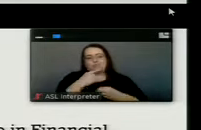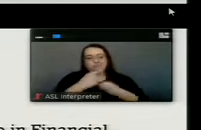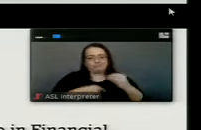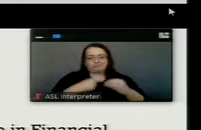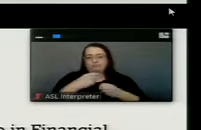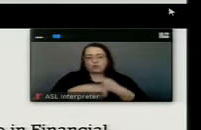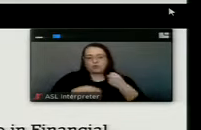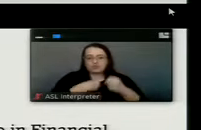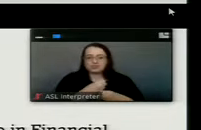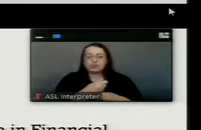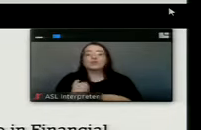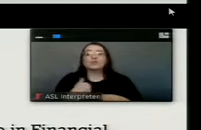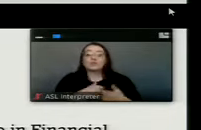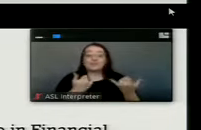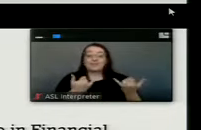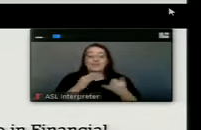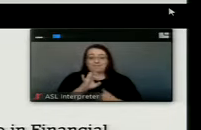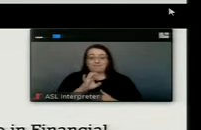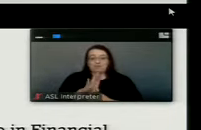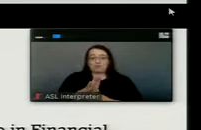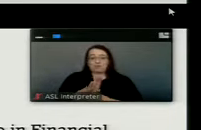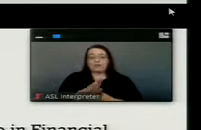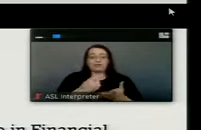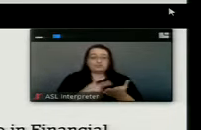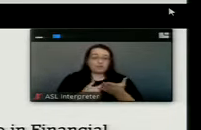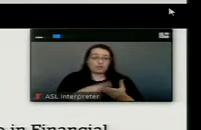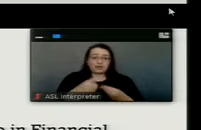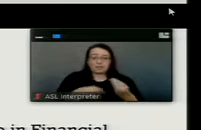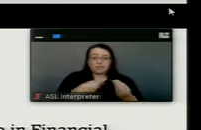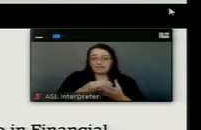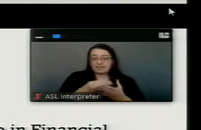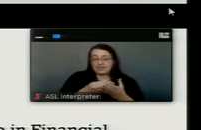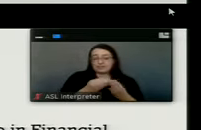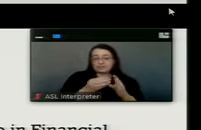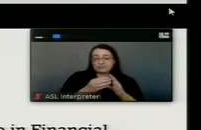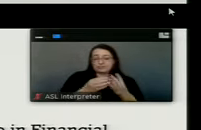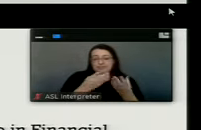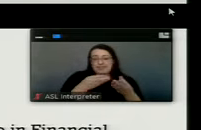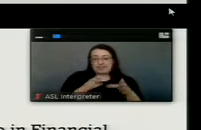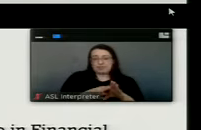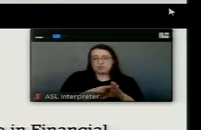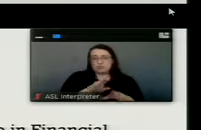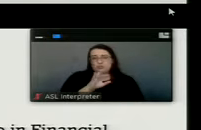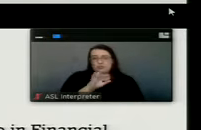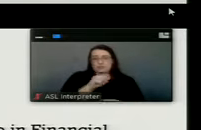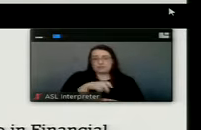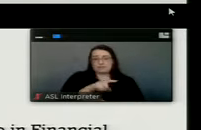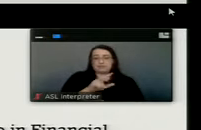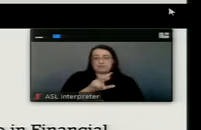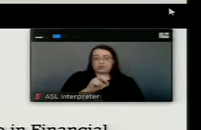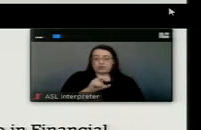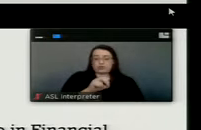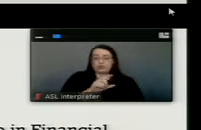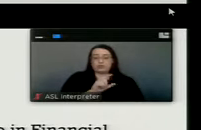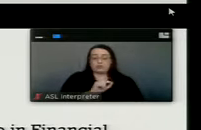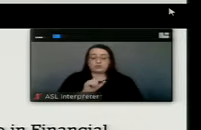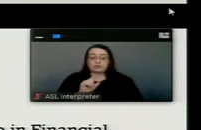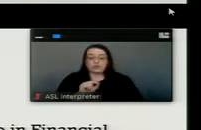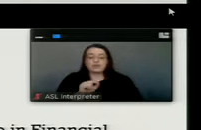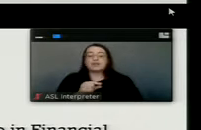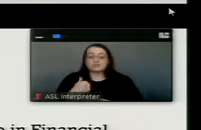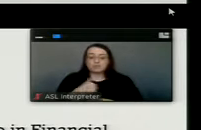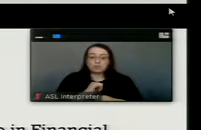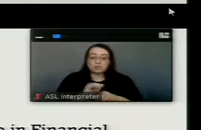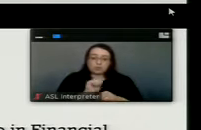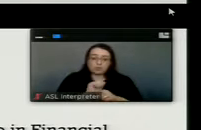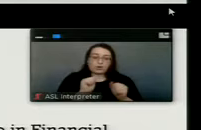as you know, we are now in February talking about financial statements that ended on September 30th of 2020. So, we have been